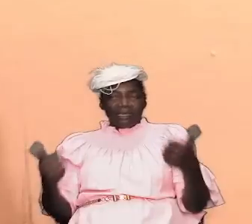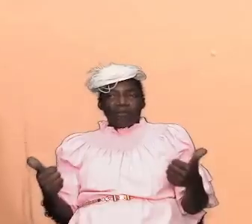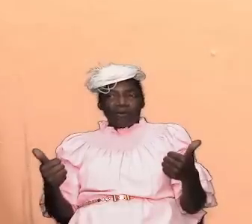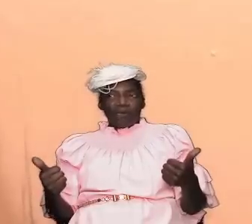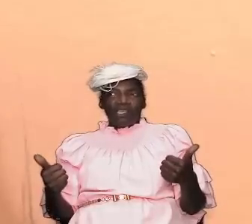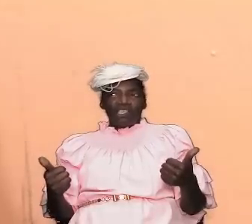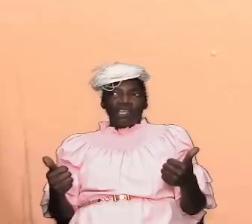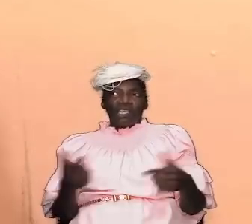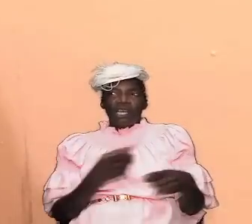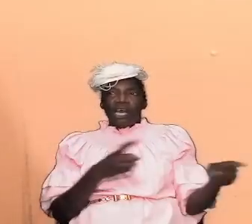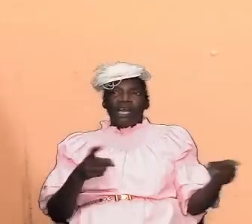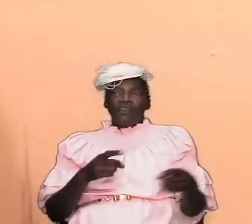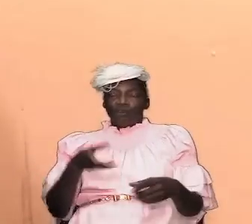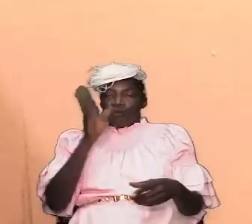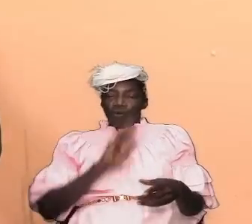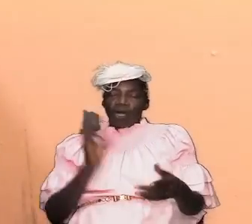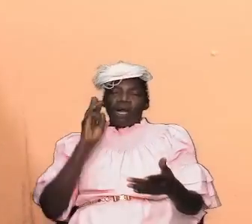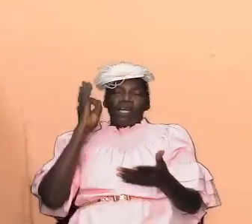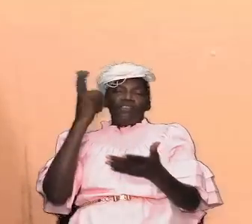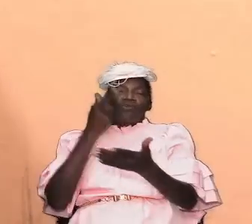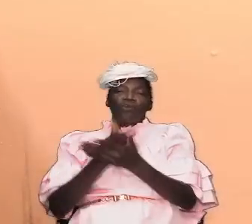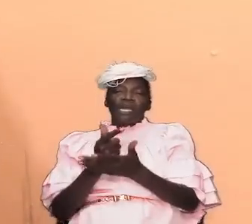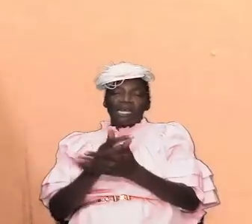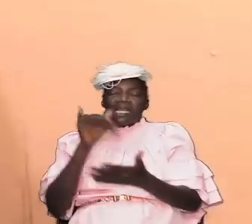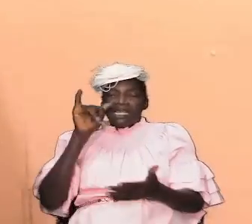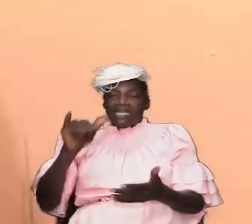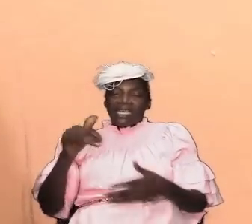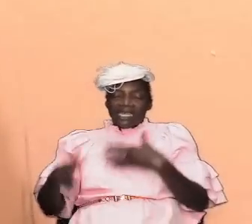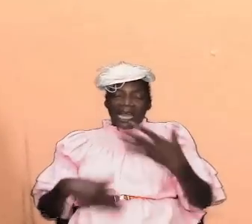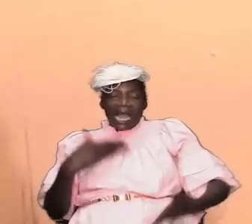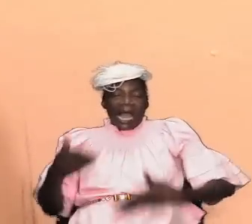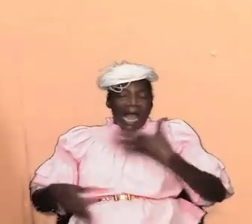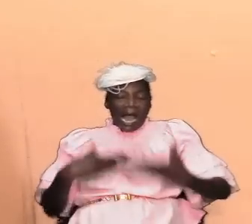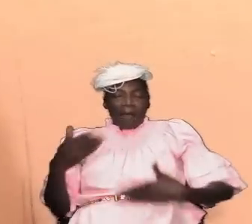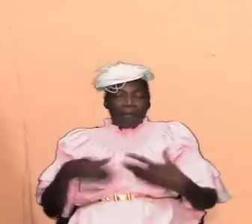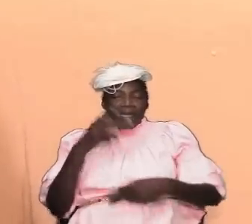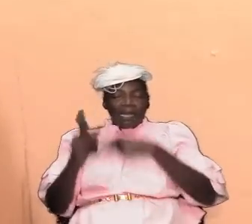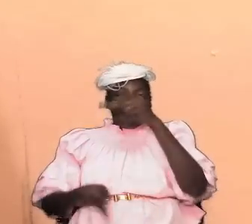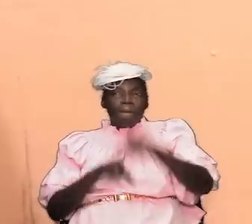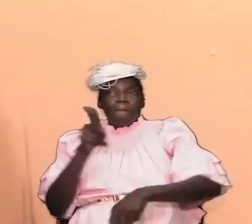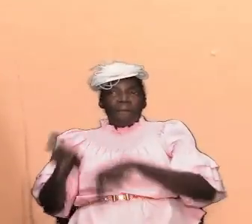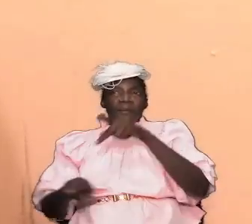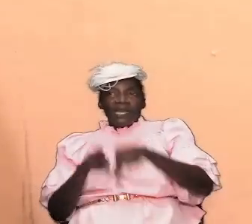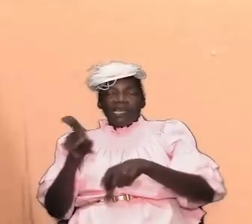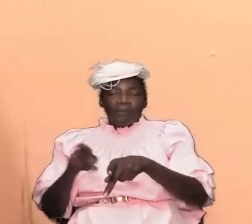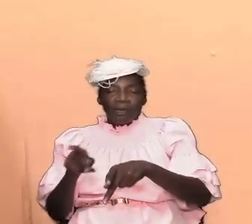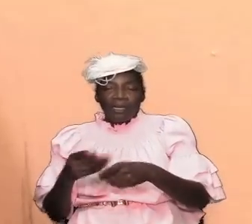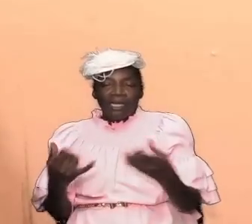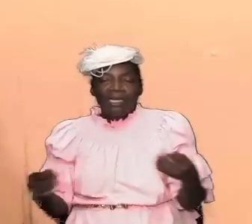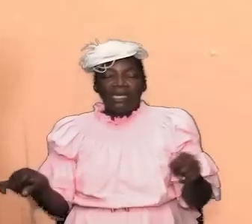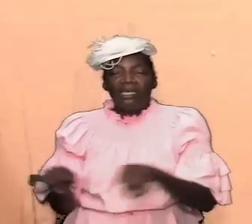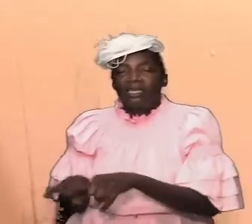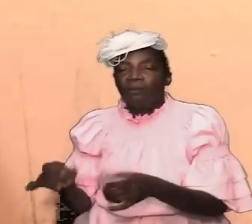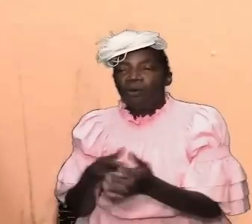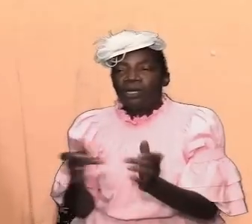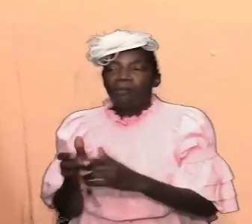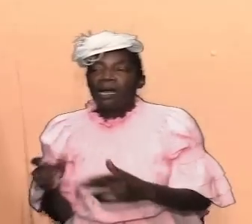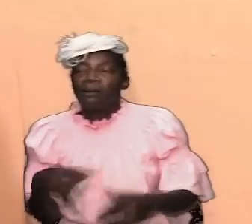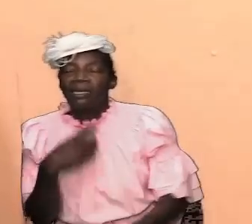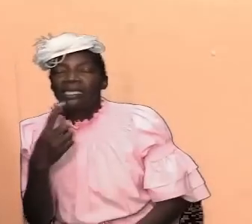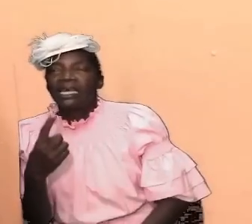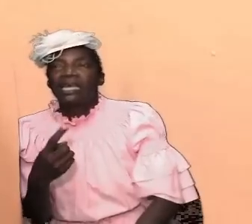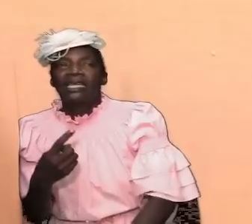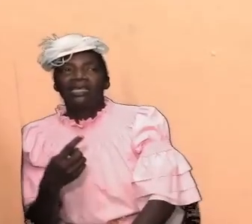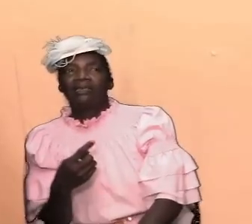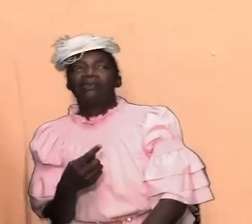do the will of god and yet be happy people and so it is important so the bible tells us